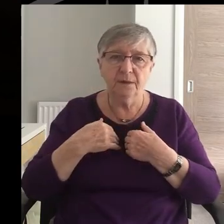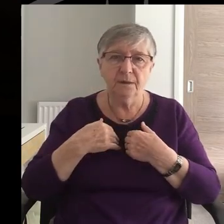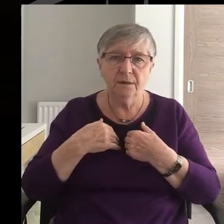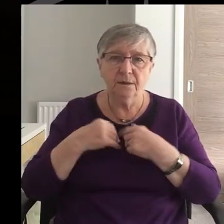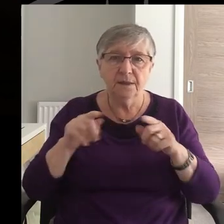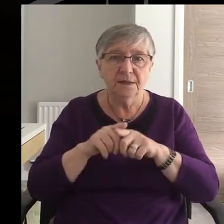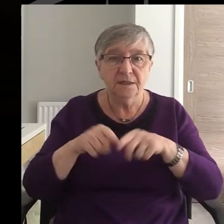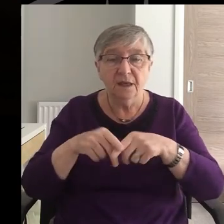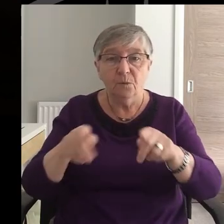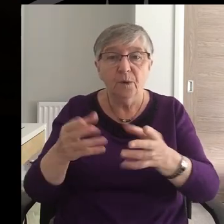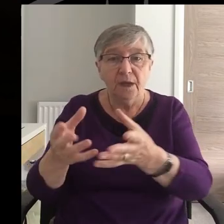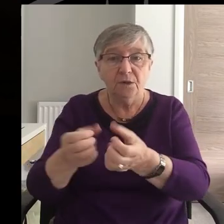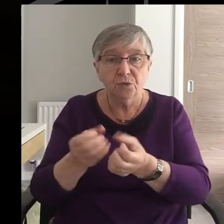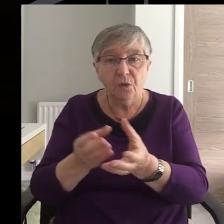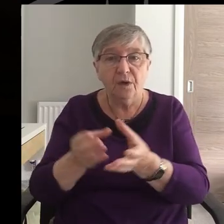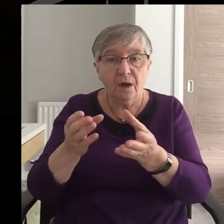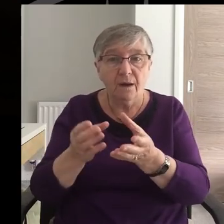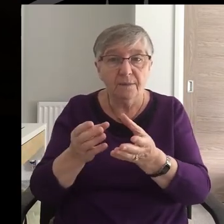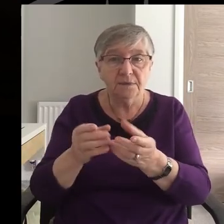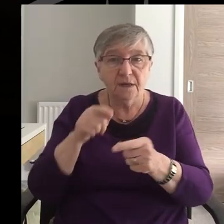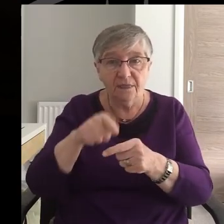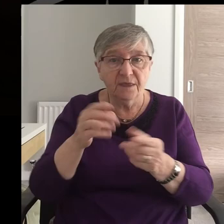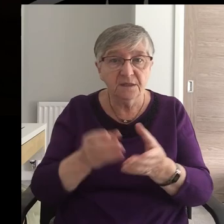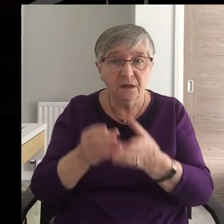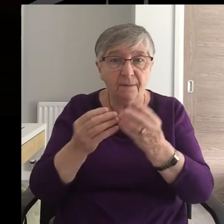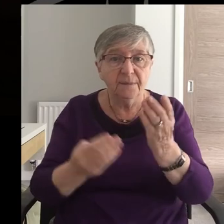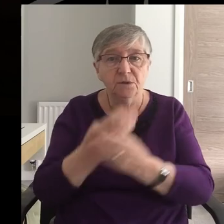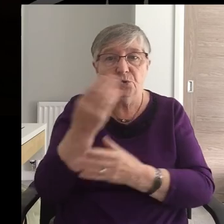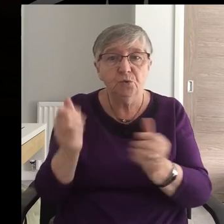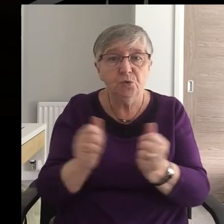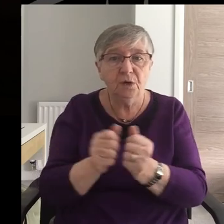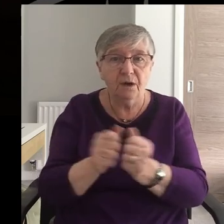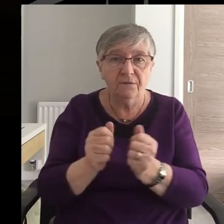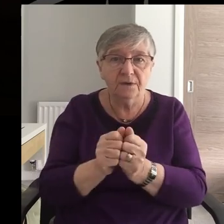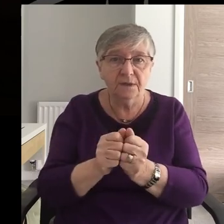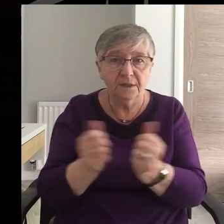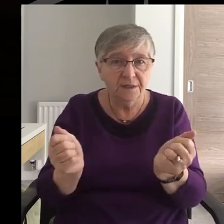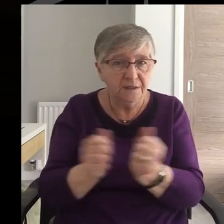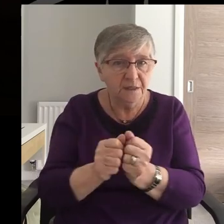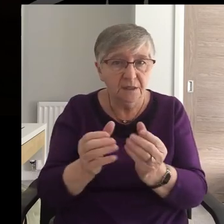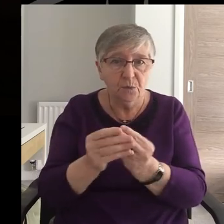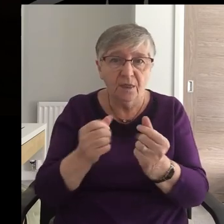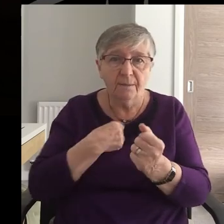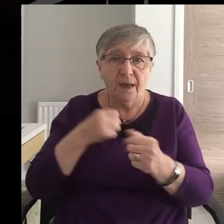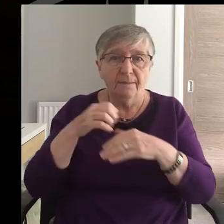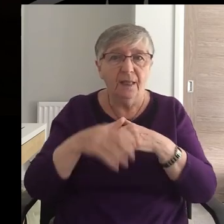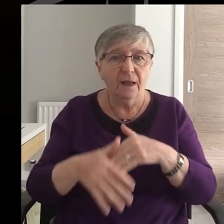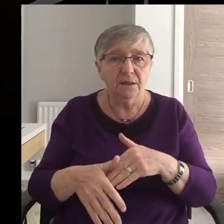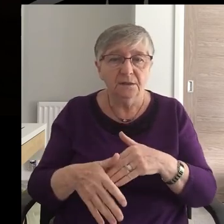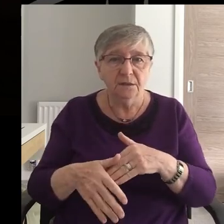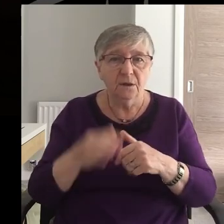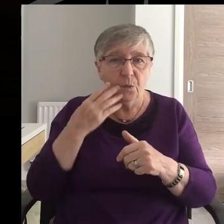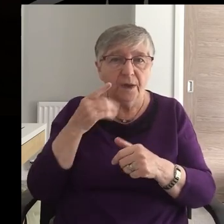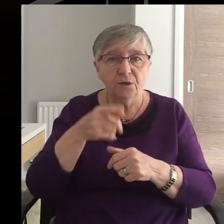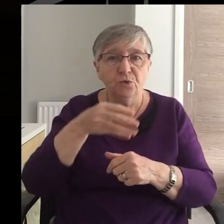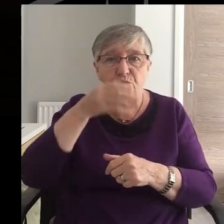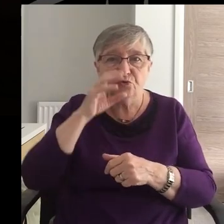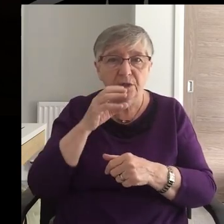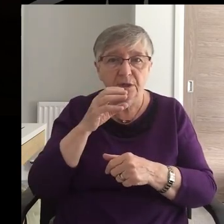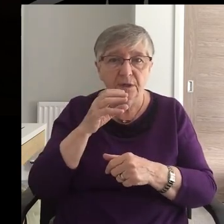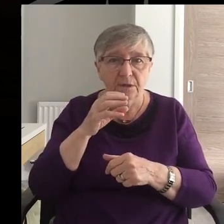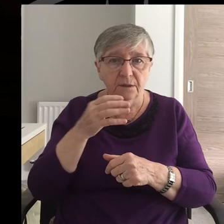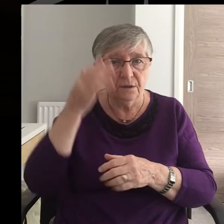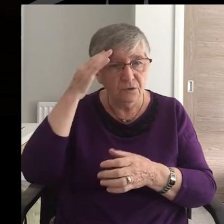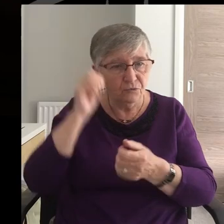The same way He took the cup Saying This cup Is a new covenant Sealed by my blood When you drink it Drink it In